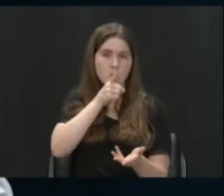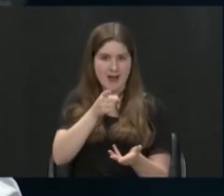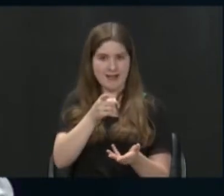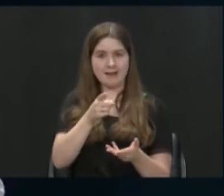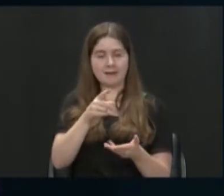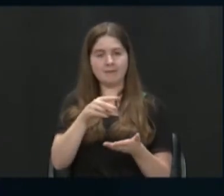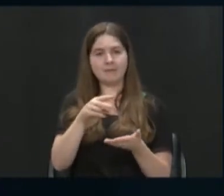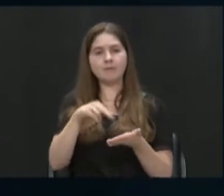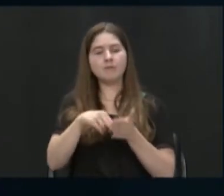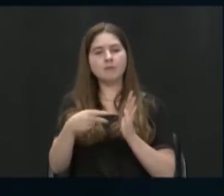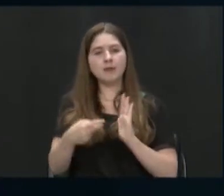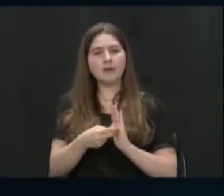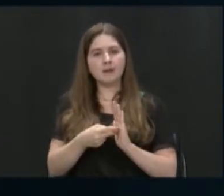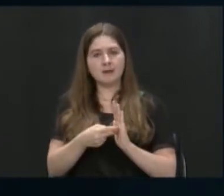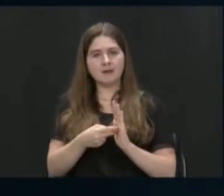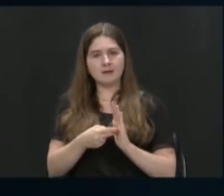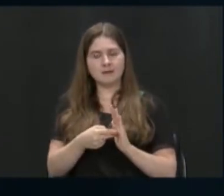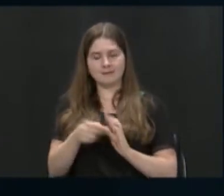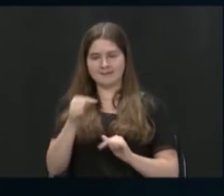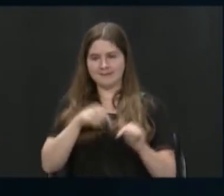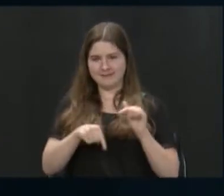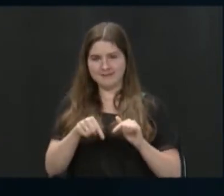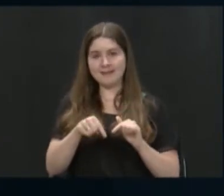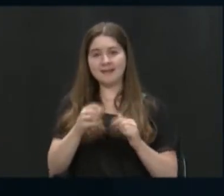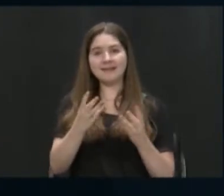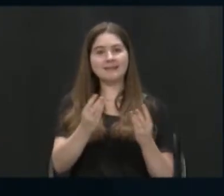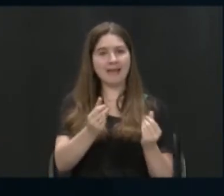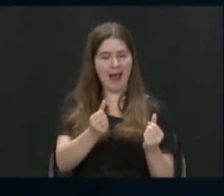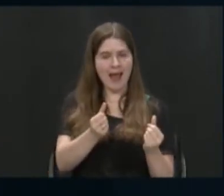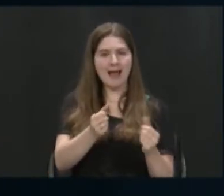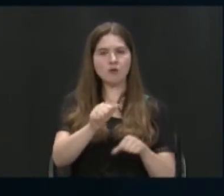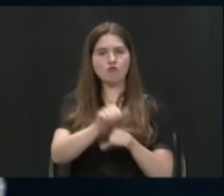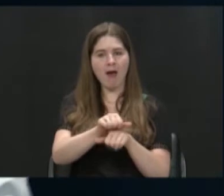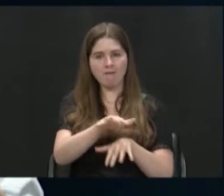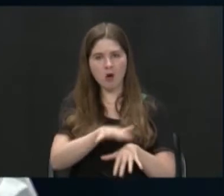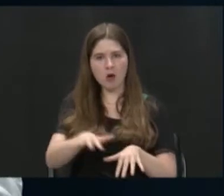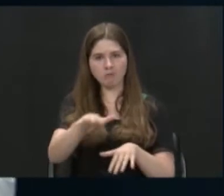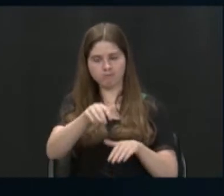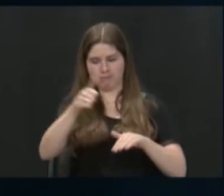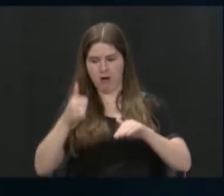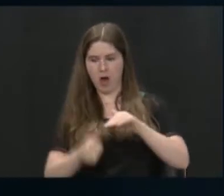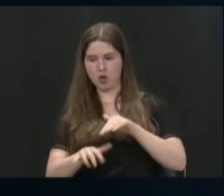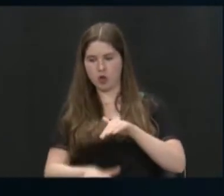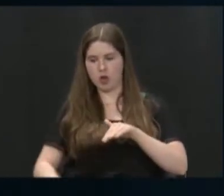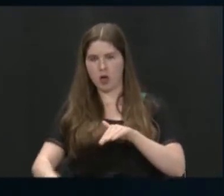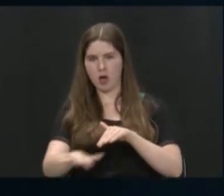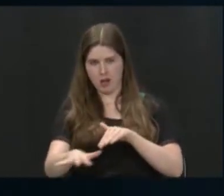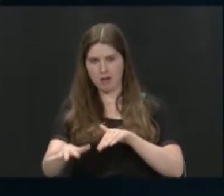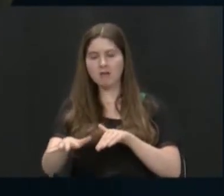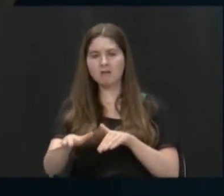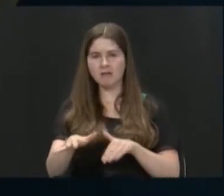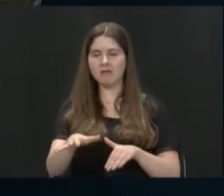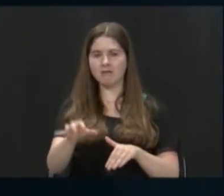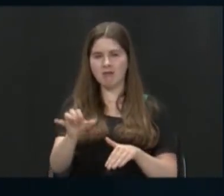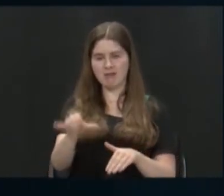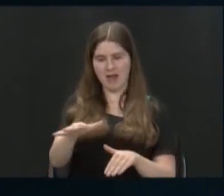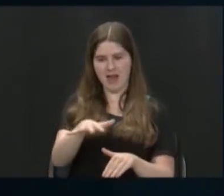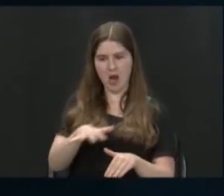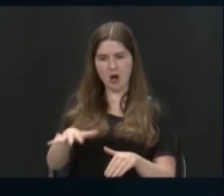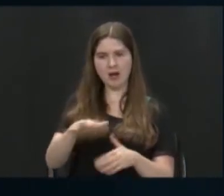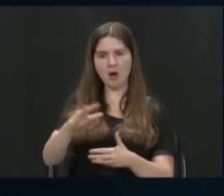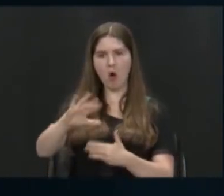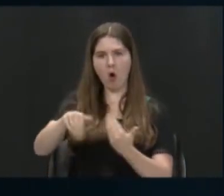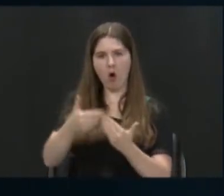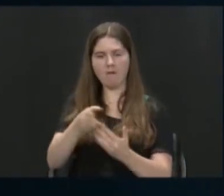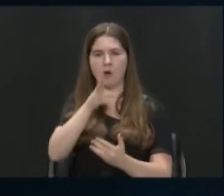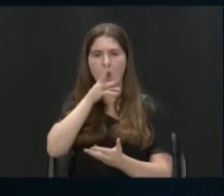and gravel beneath us, right? That has taken in all